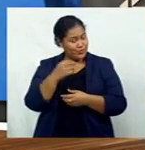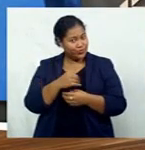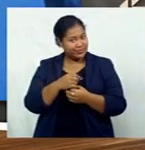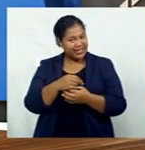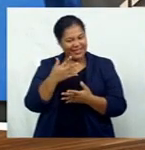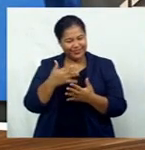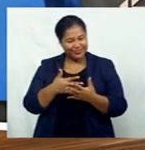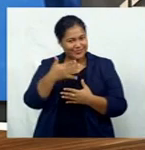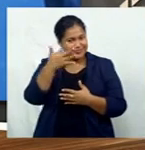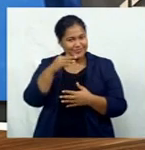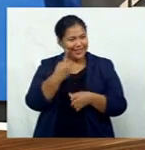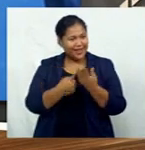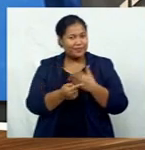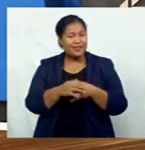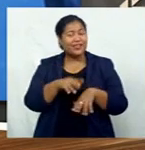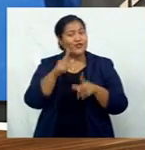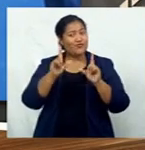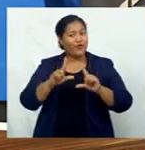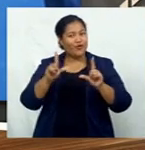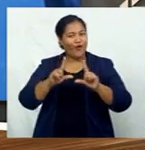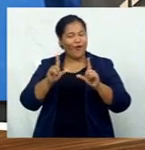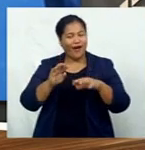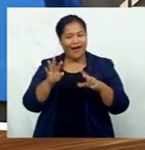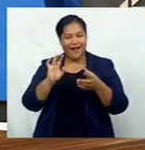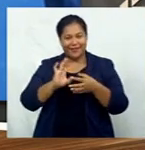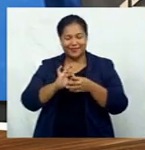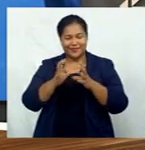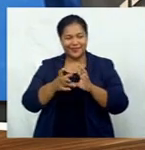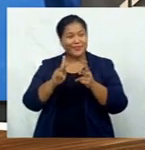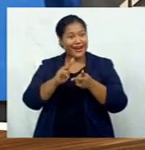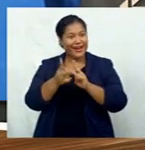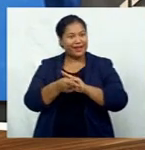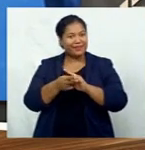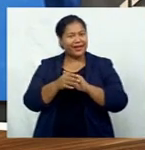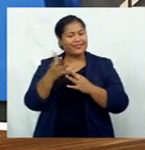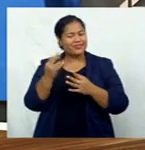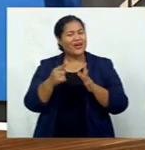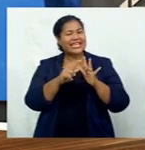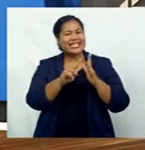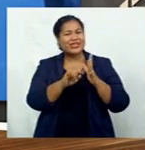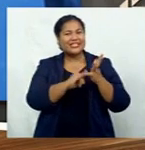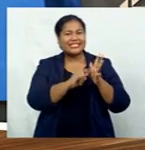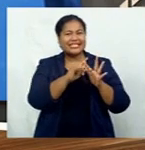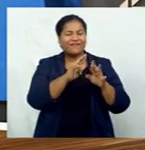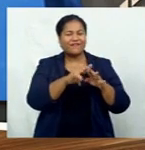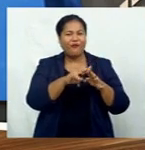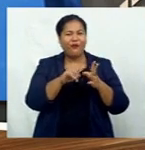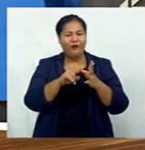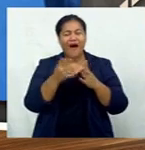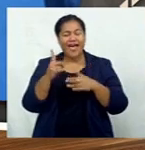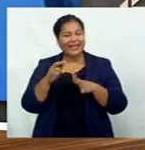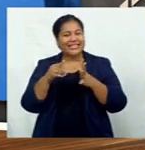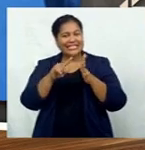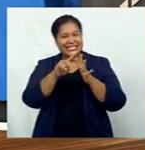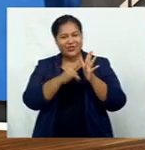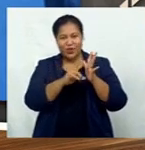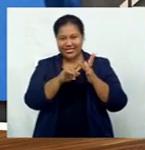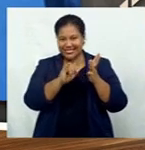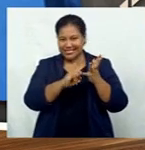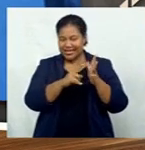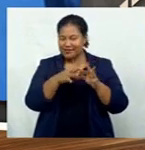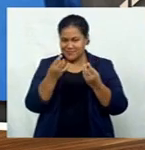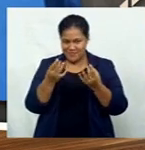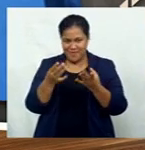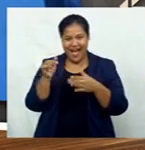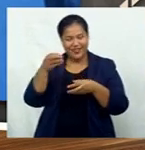Paralympics, anticipation is growing for Fijians Yosef Warrakesa and Inosi Matea preparing for their debut. This